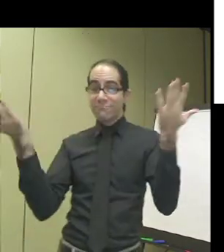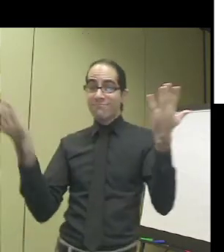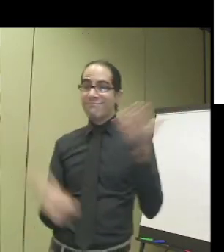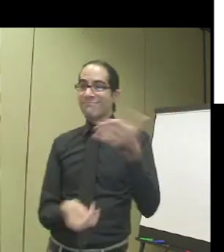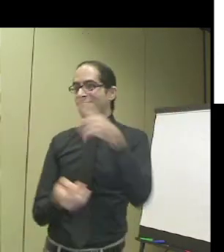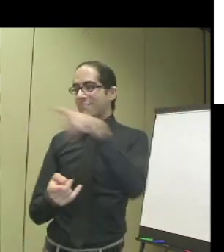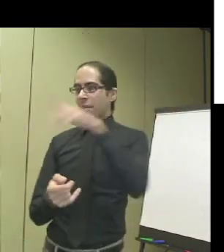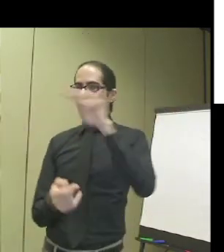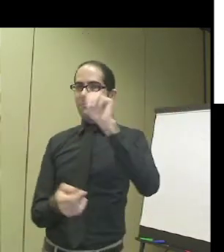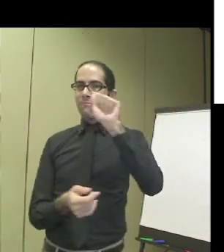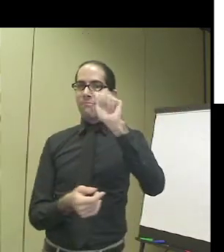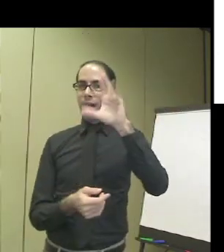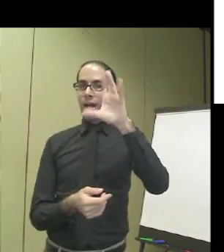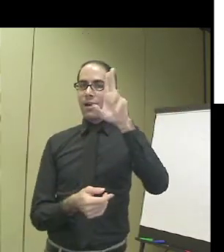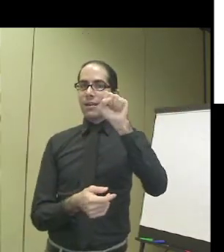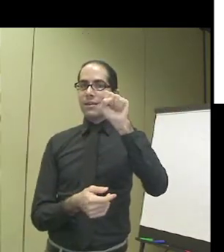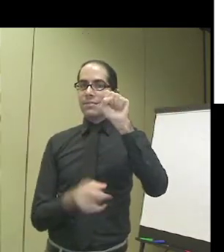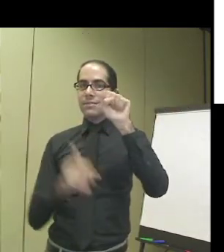explain more about that.